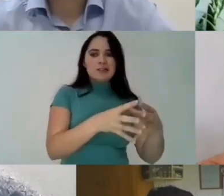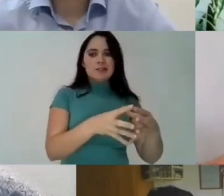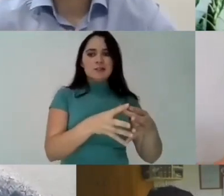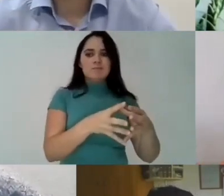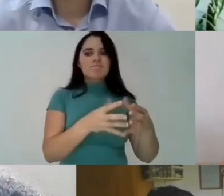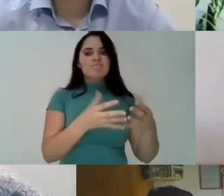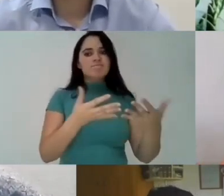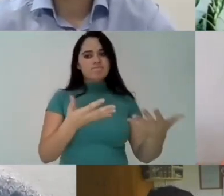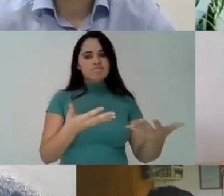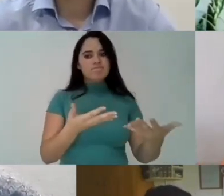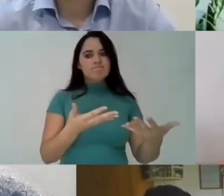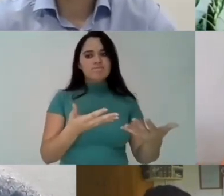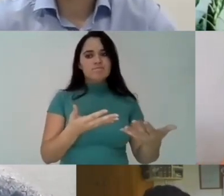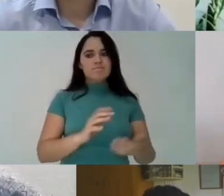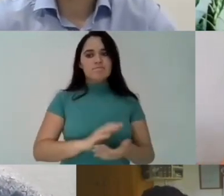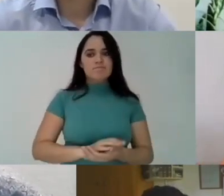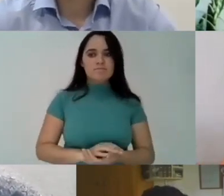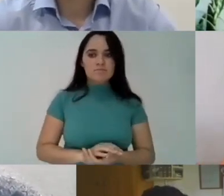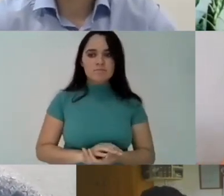and we have